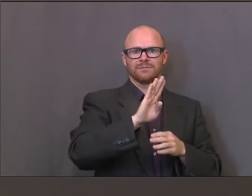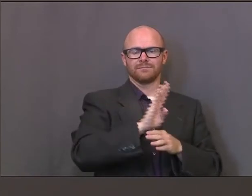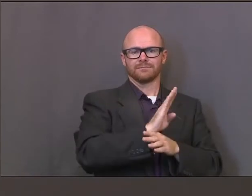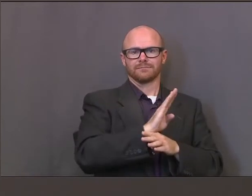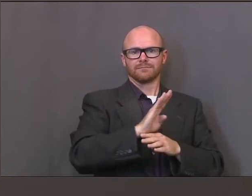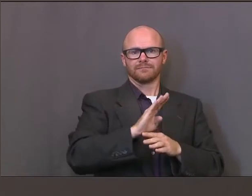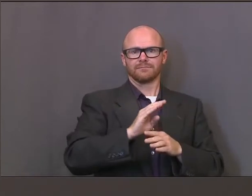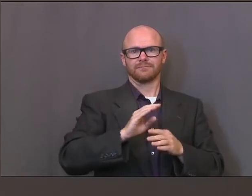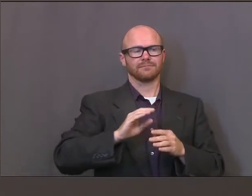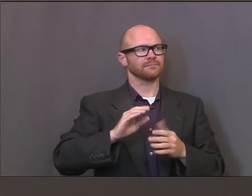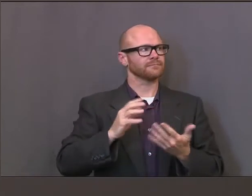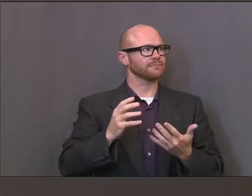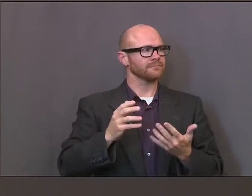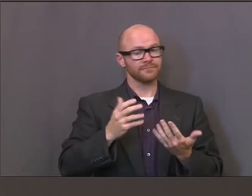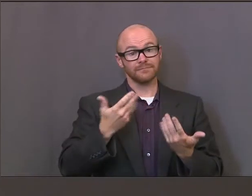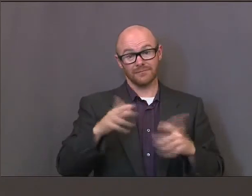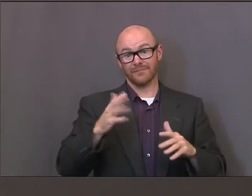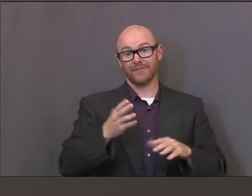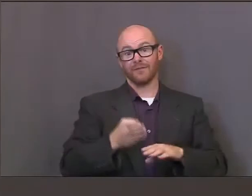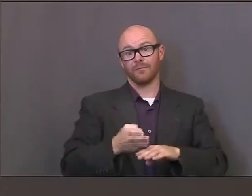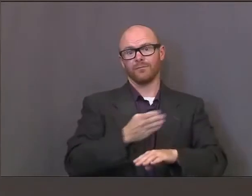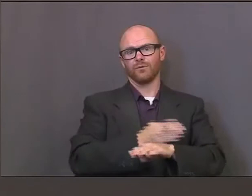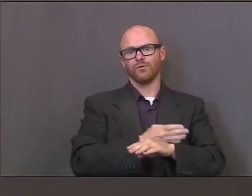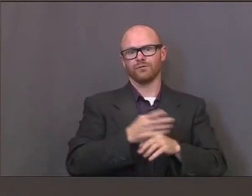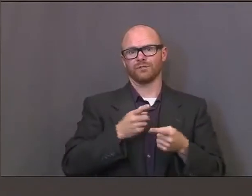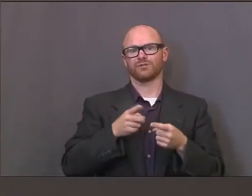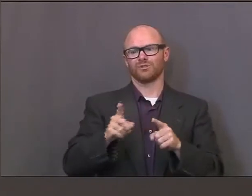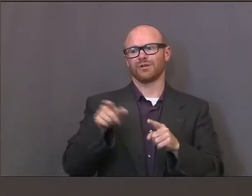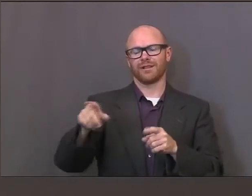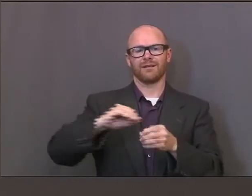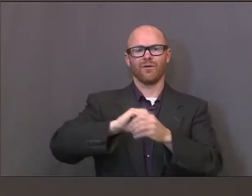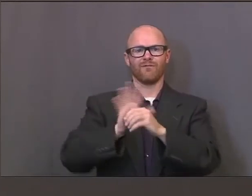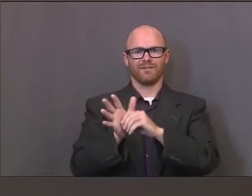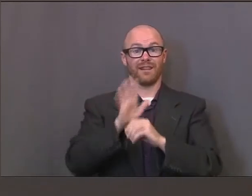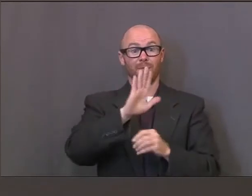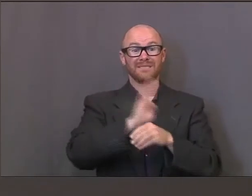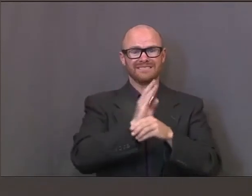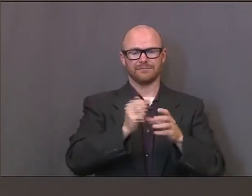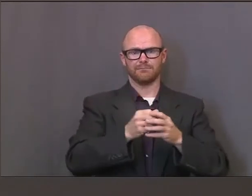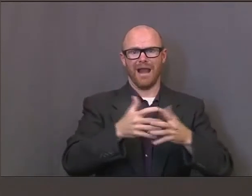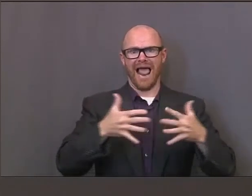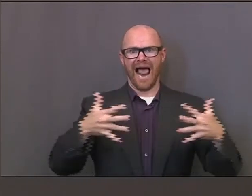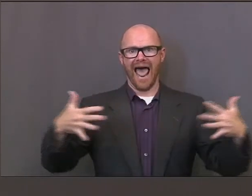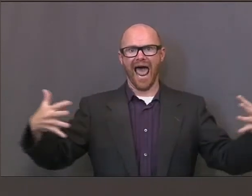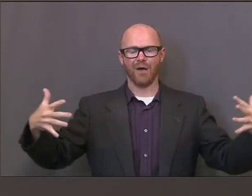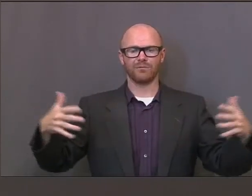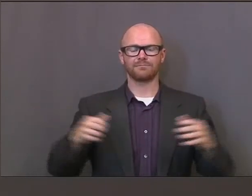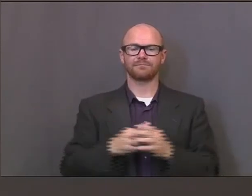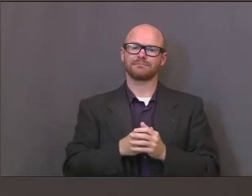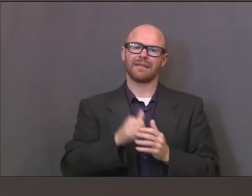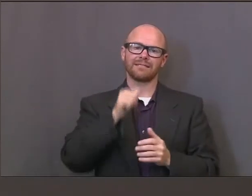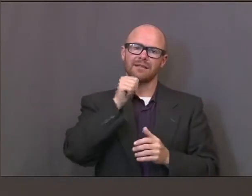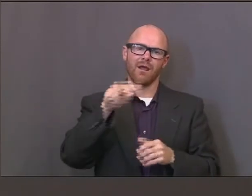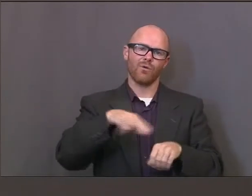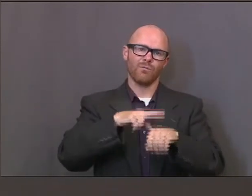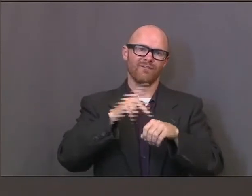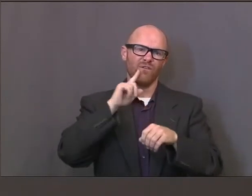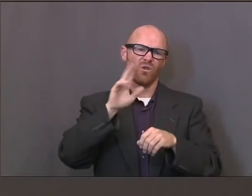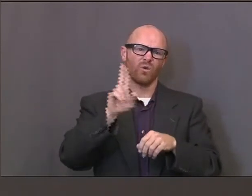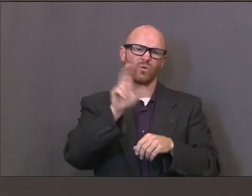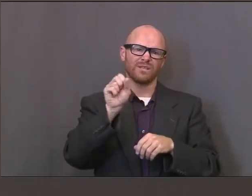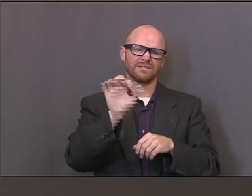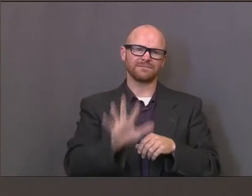Kentucky have actually improved during the pandemic. That's certainly not the norm. But